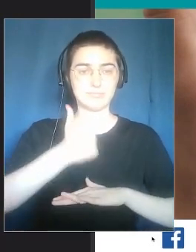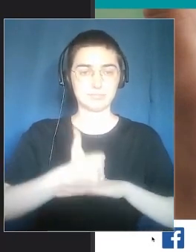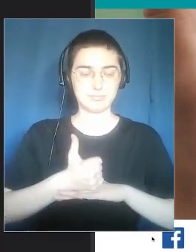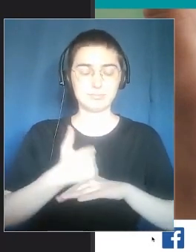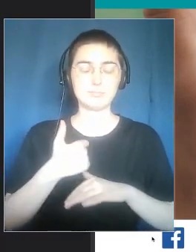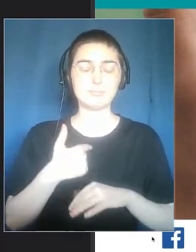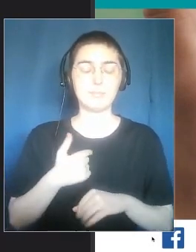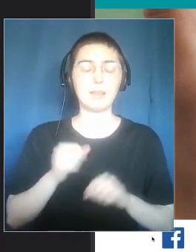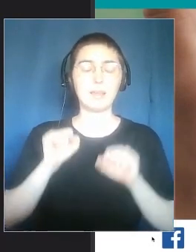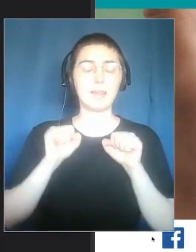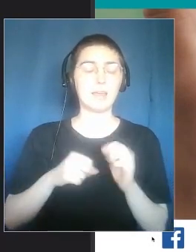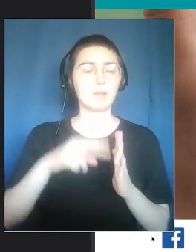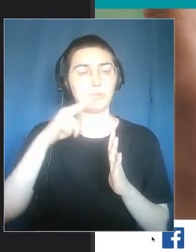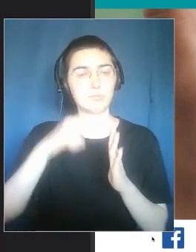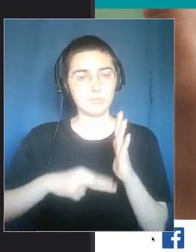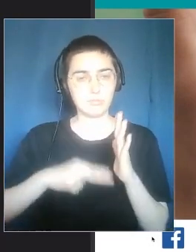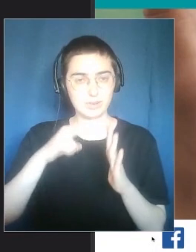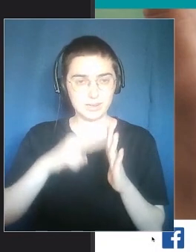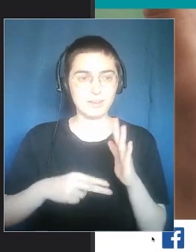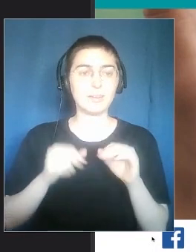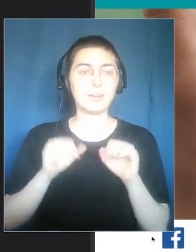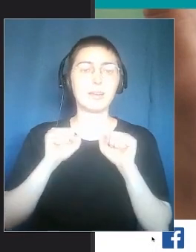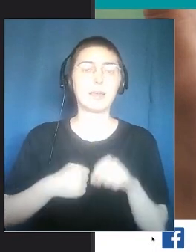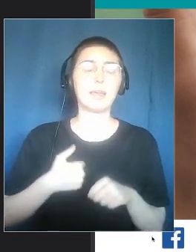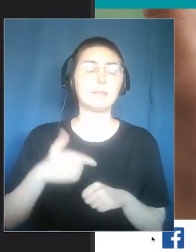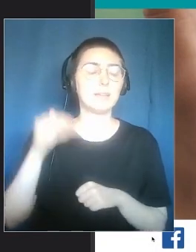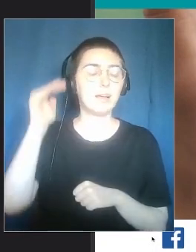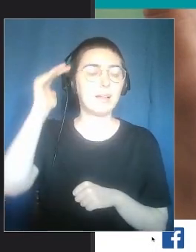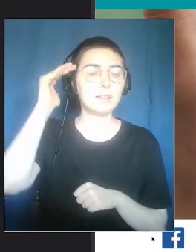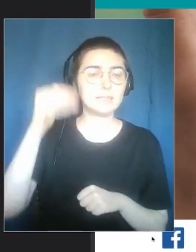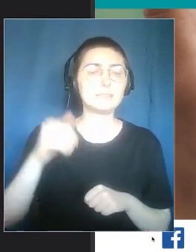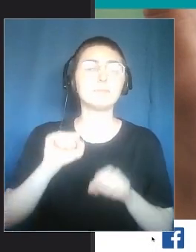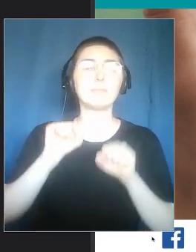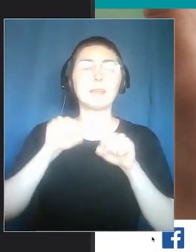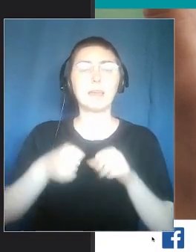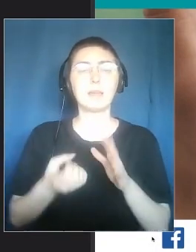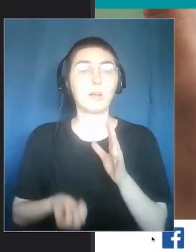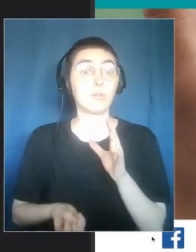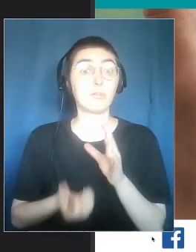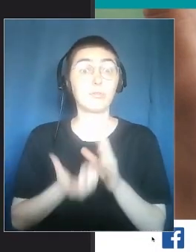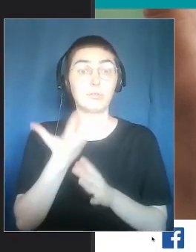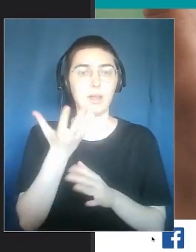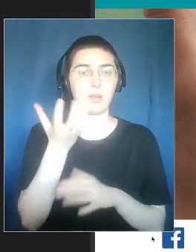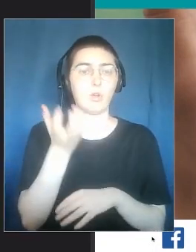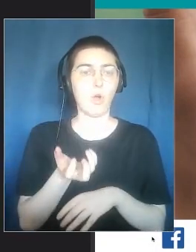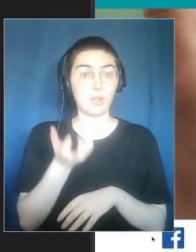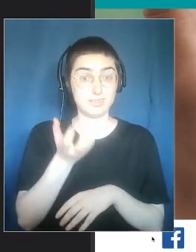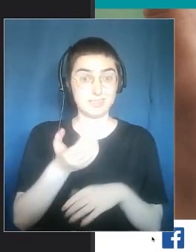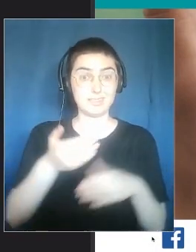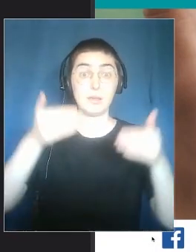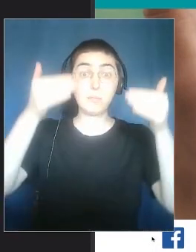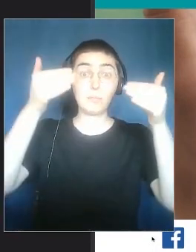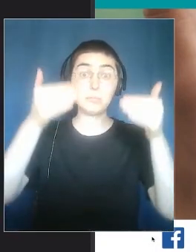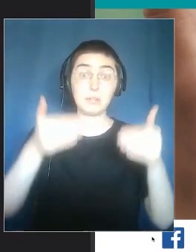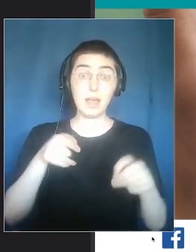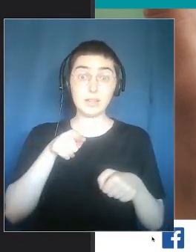I can read, listen. I can create content.